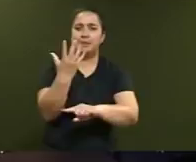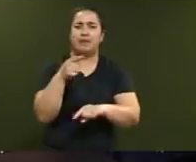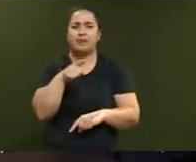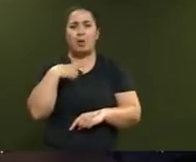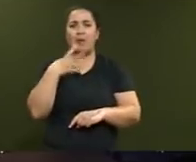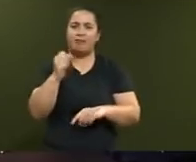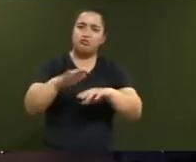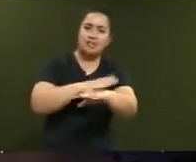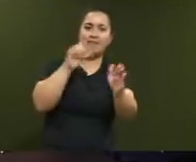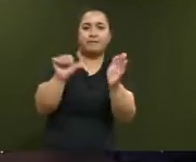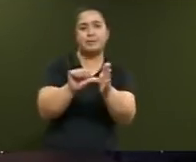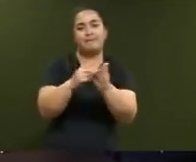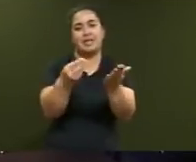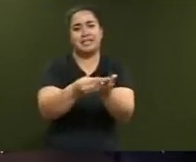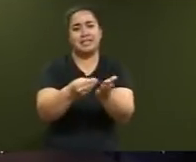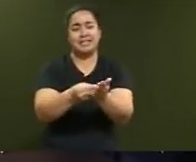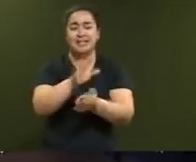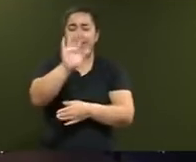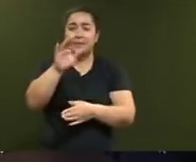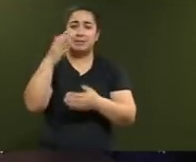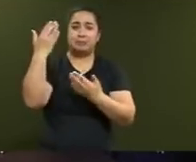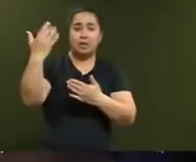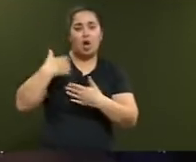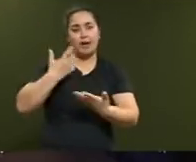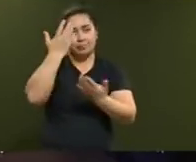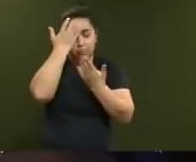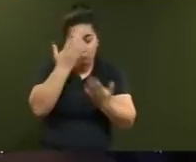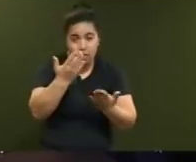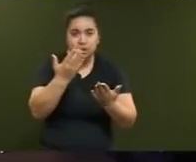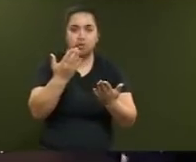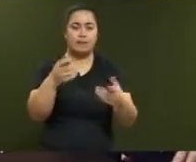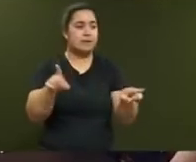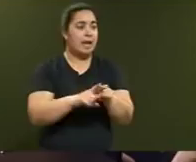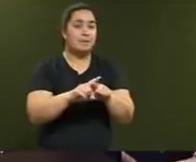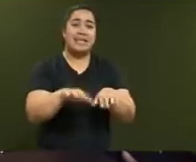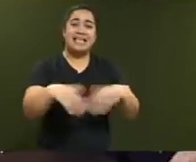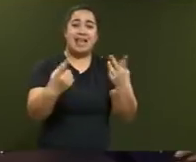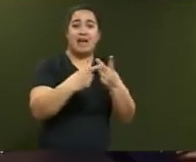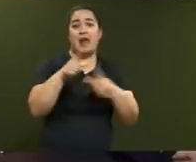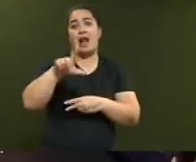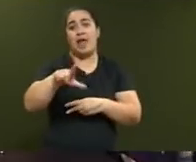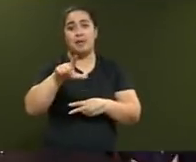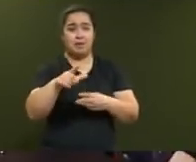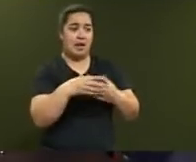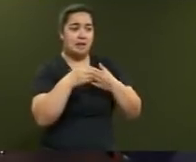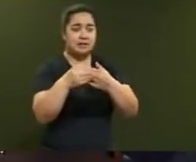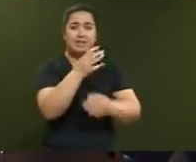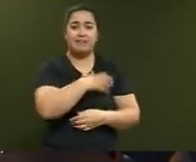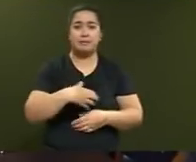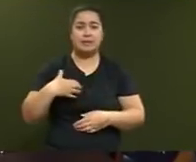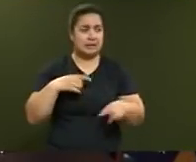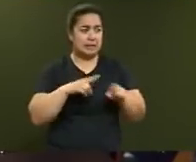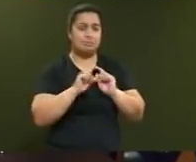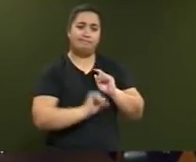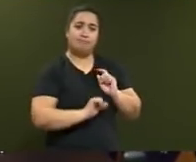Mr Speaker, I acknowledge as with any Labour-led government in the past, this coalition government needs